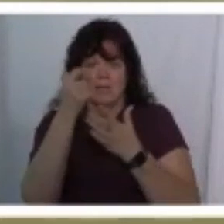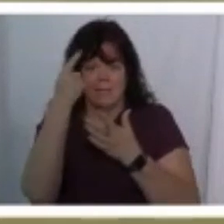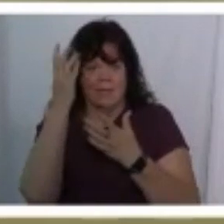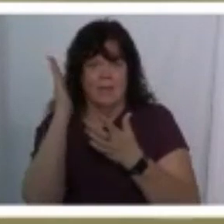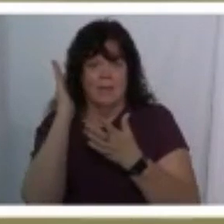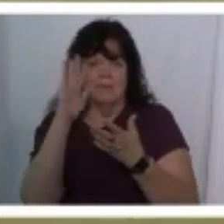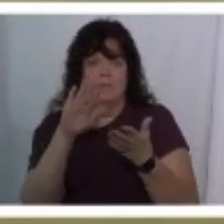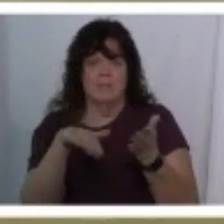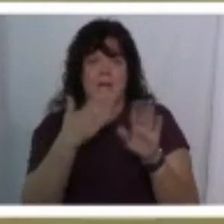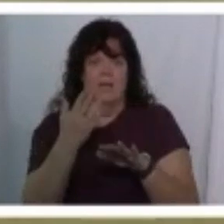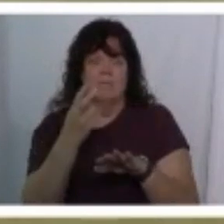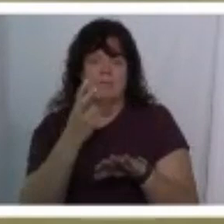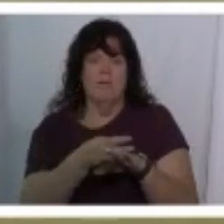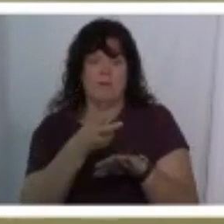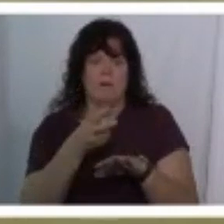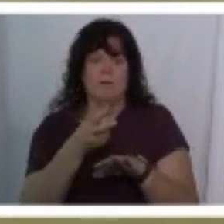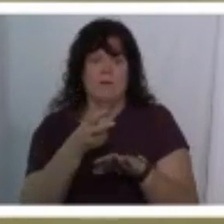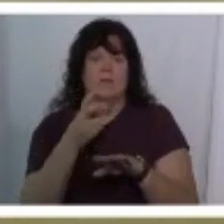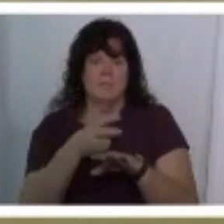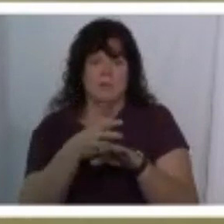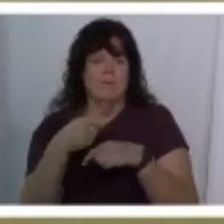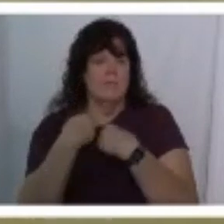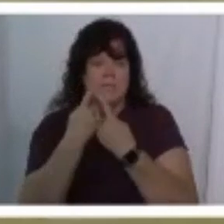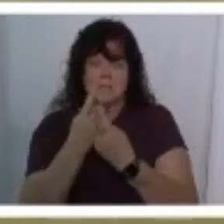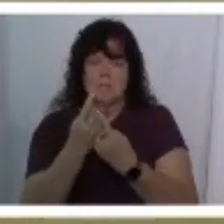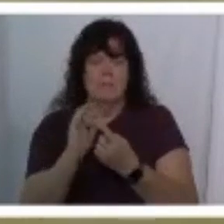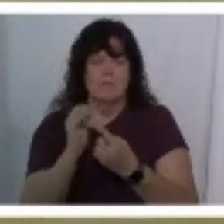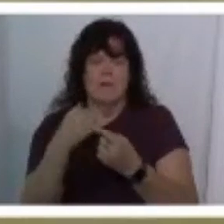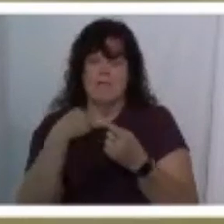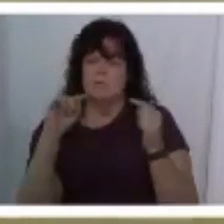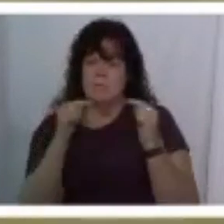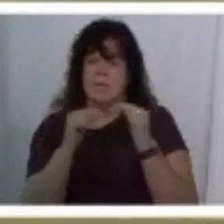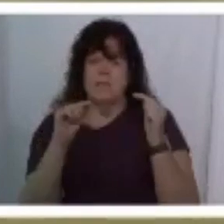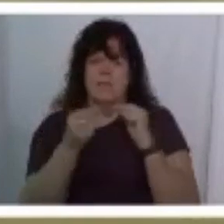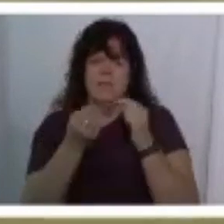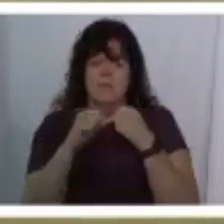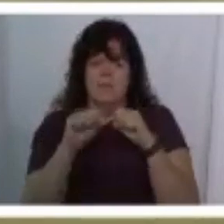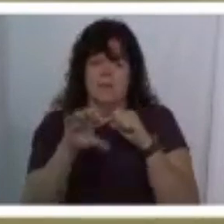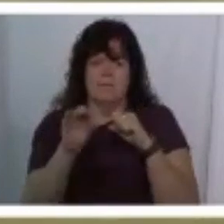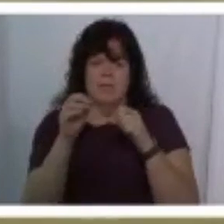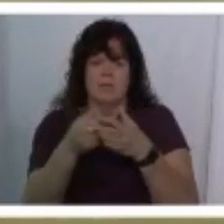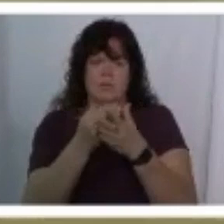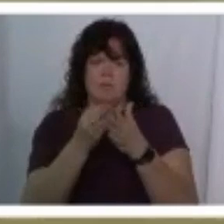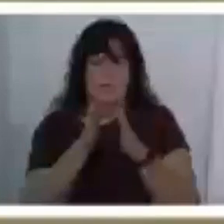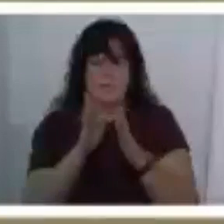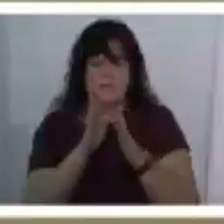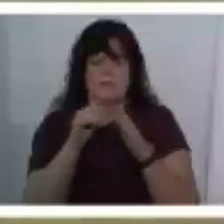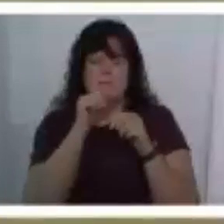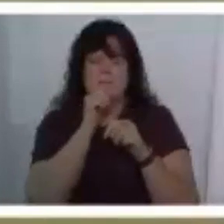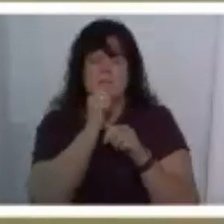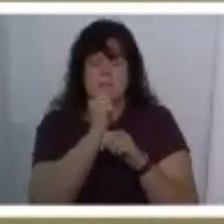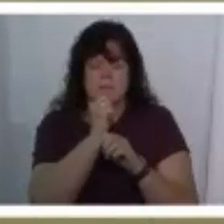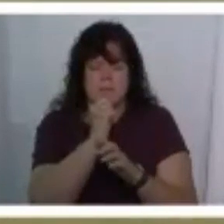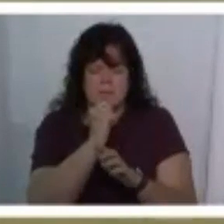it was hard and it's been hard since having pain and trying to find new ways you know to deal with it but not that